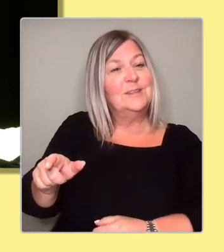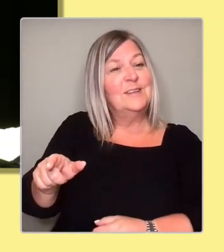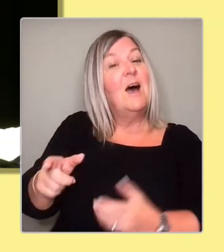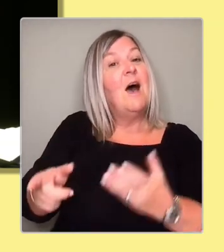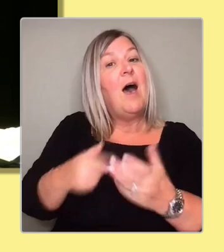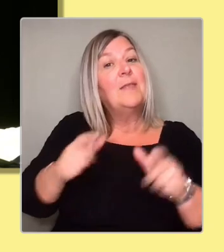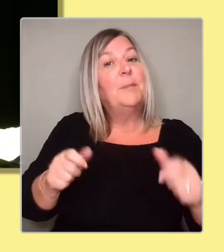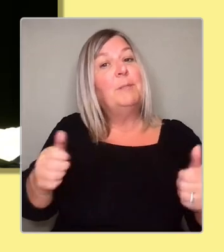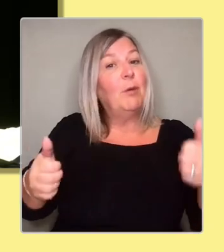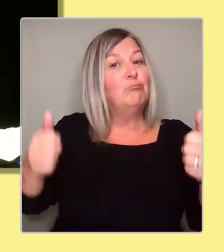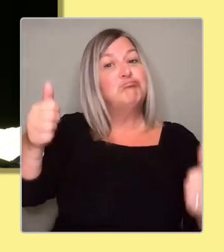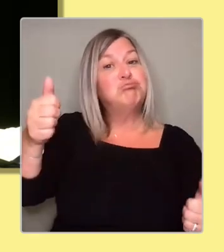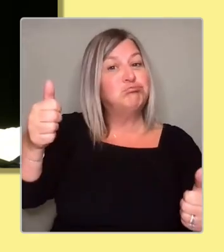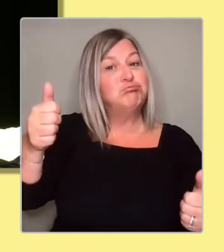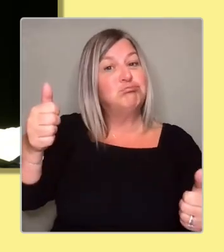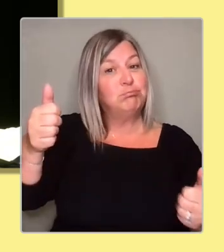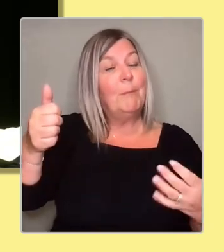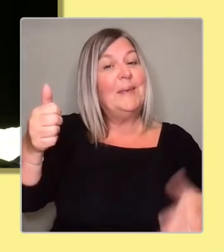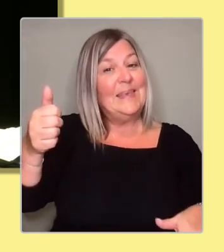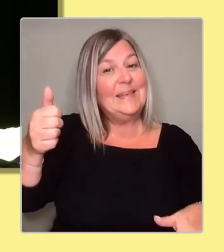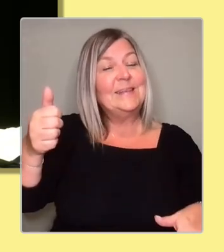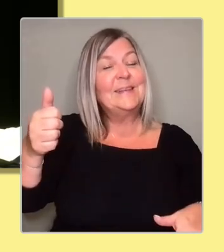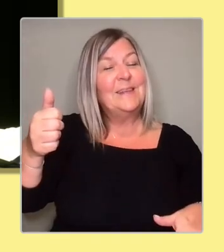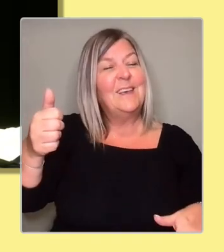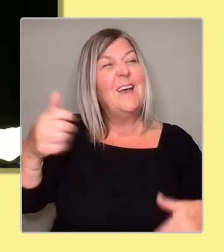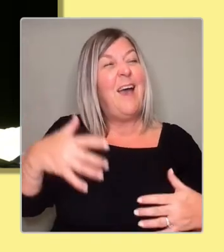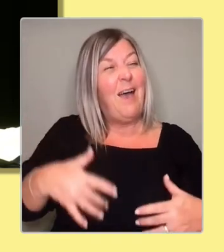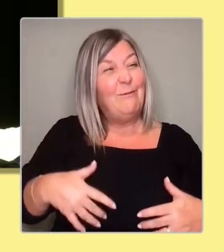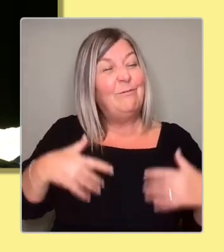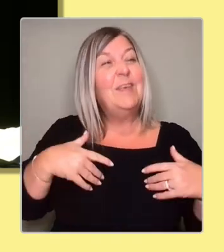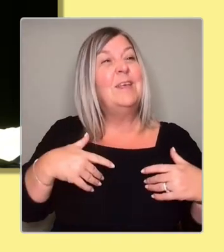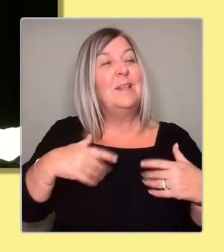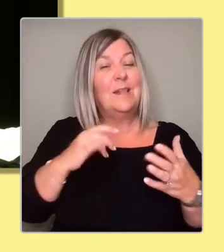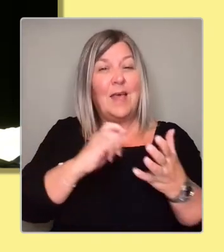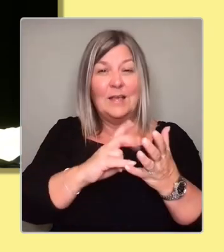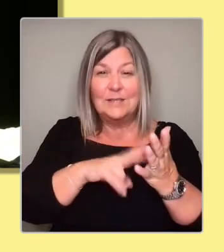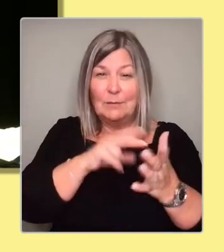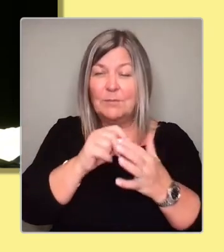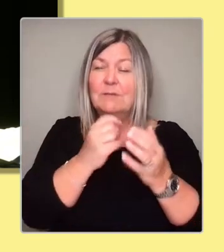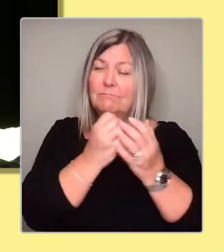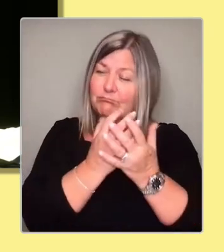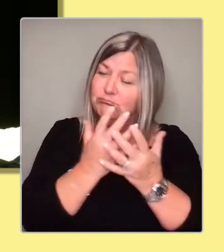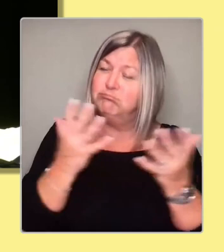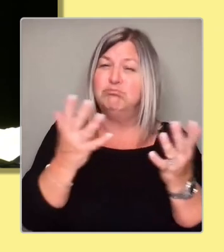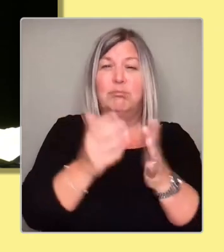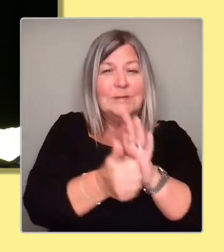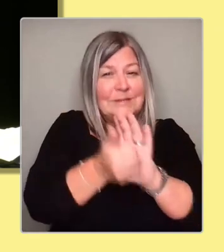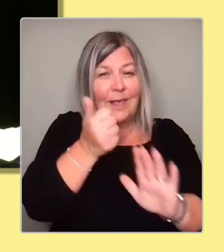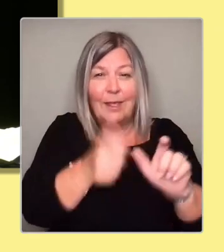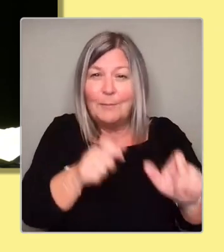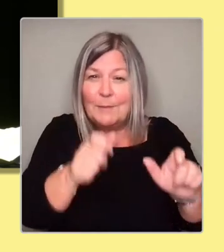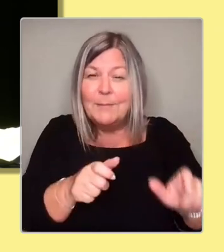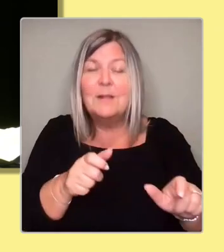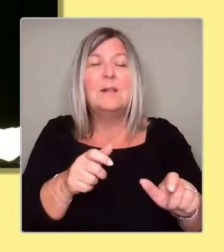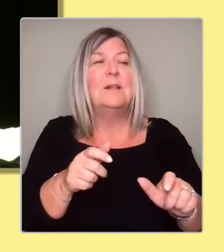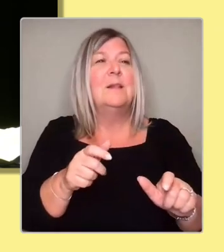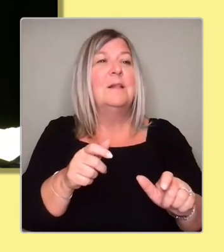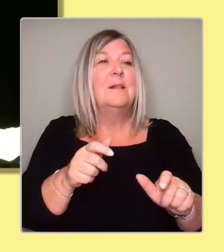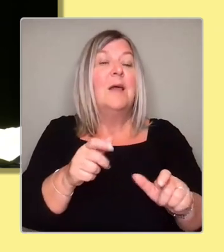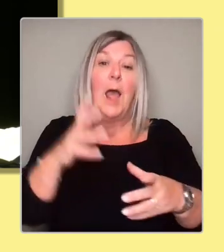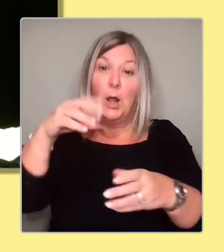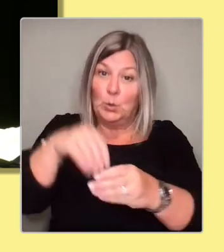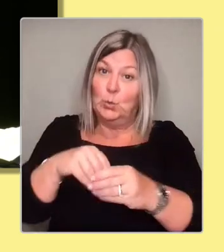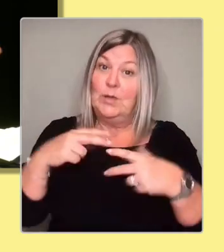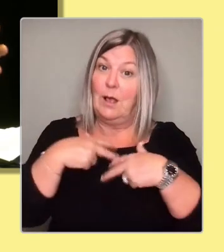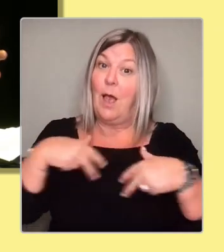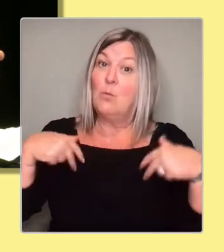much talent right across the party, including, of course, those hundreds of local government councillors. And again, that's not just a